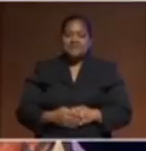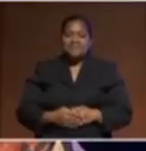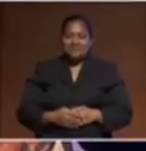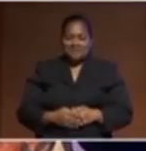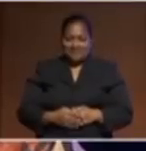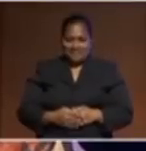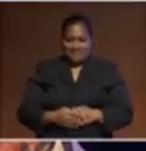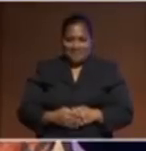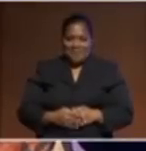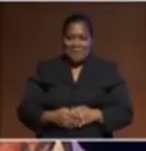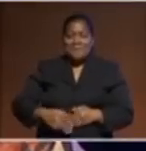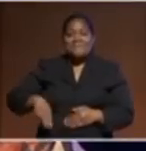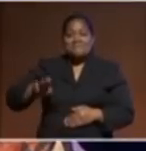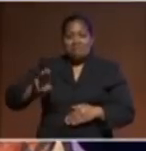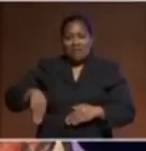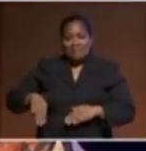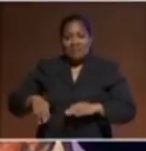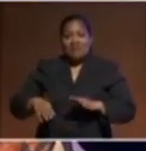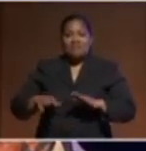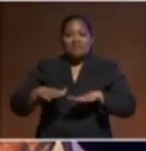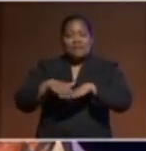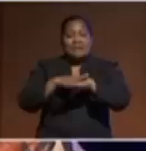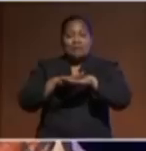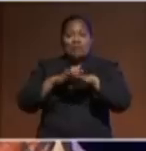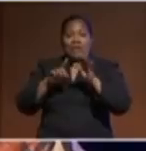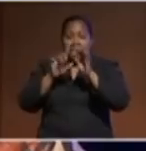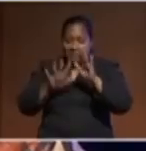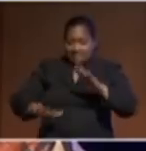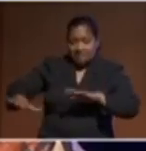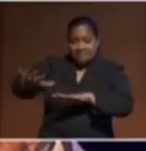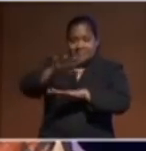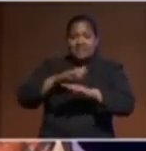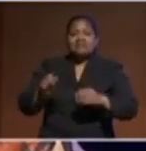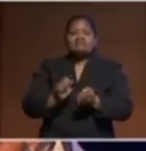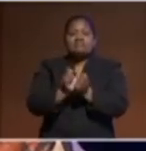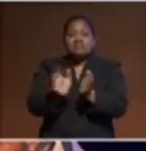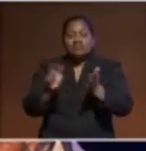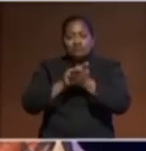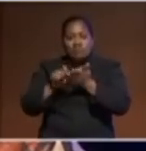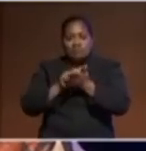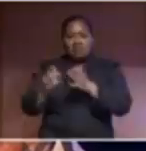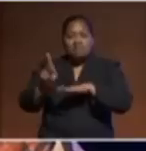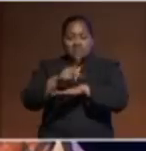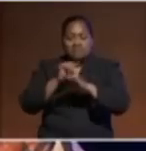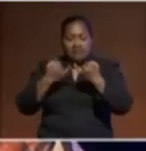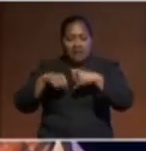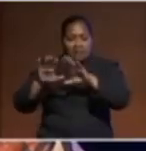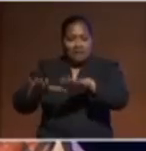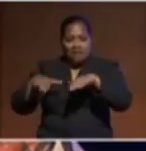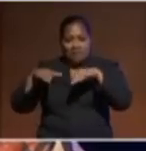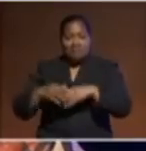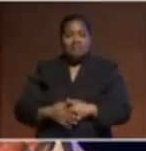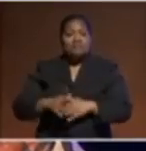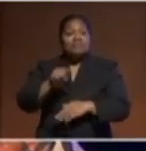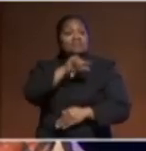Leaders of the Blue Pacific, Secretary General of the Pacific Islands Forum, distinguished guests, and members of our